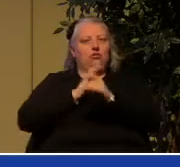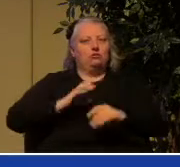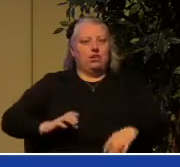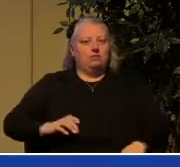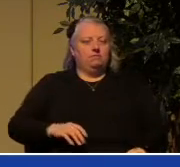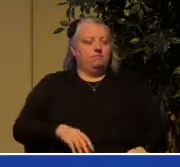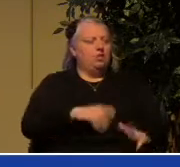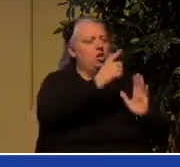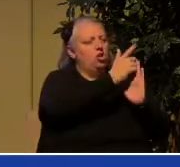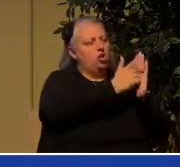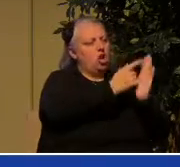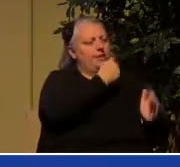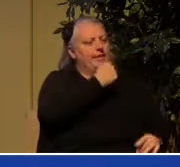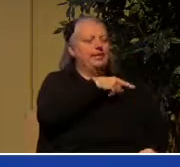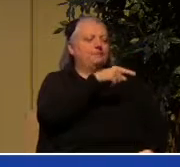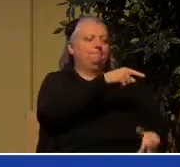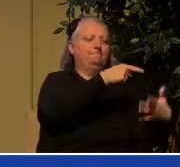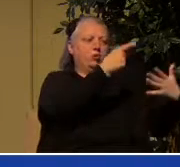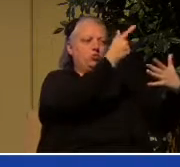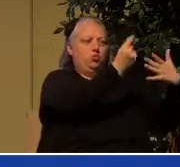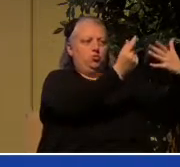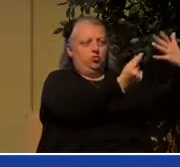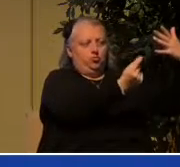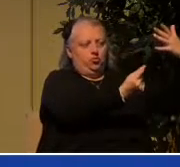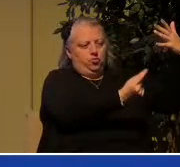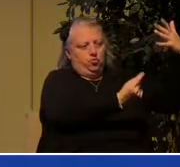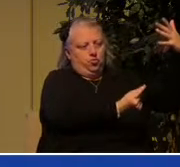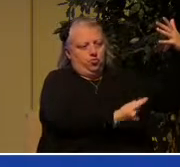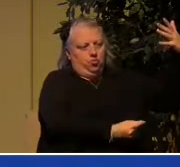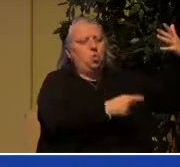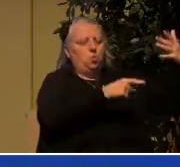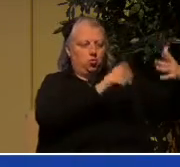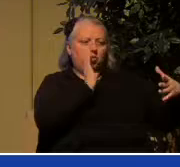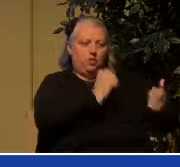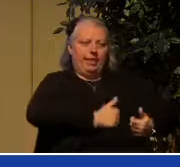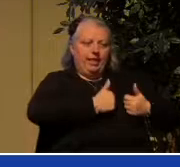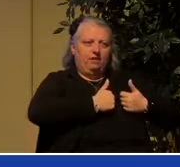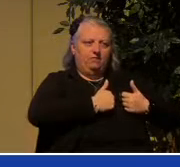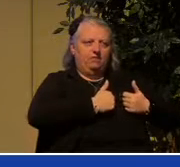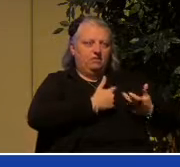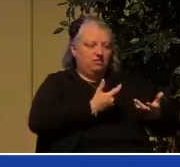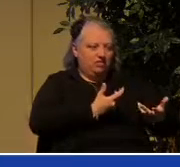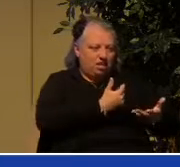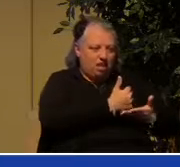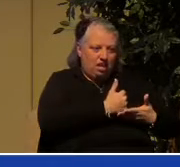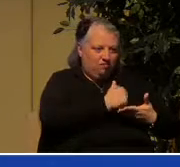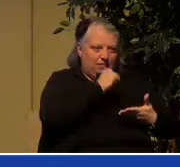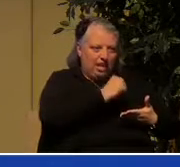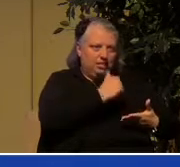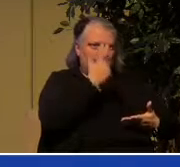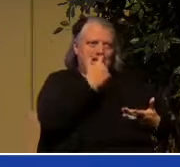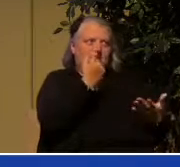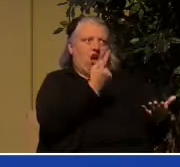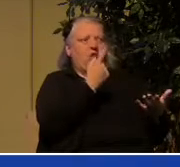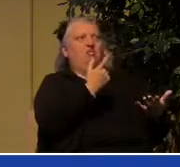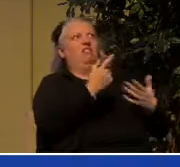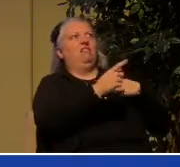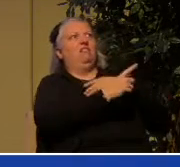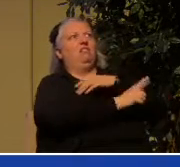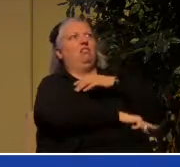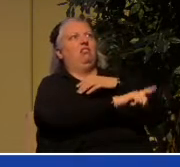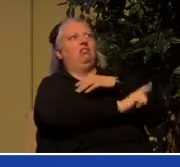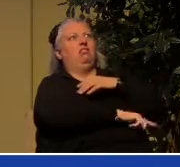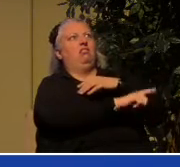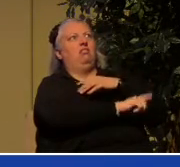doesn't give us any help always brings condemnation grace and truth and Jesus says yes this is the